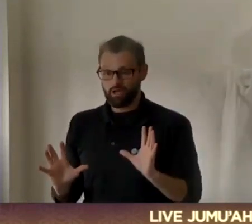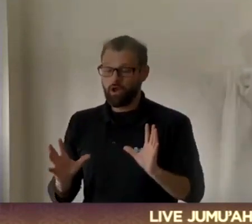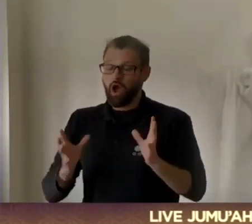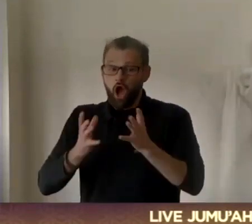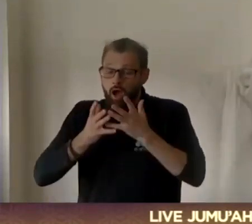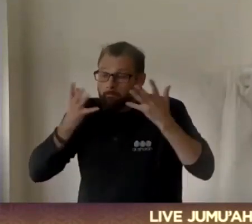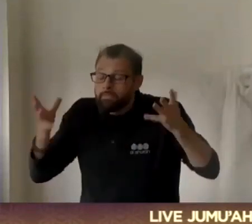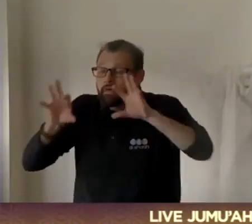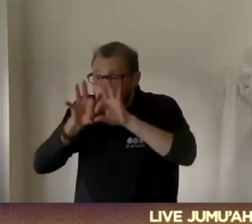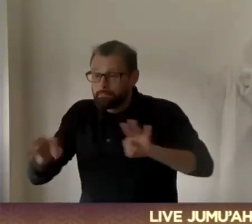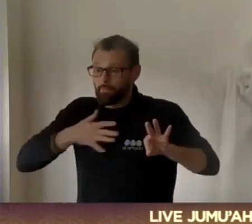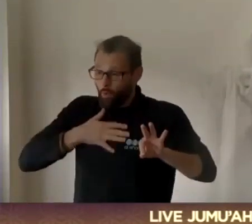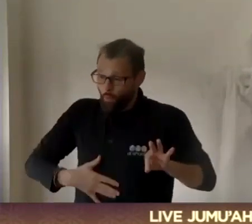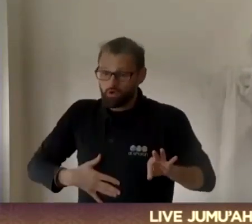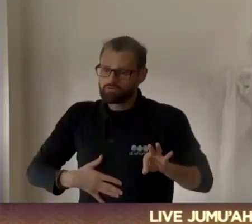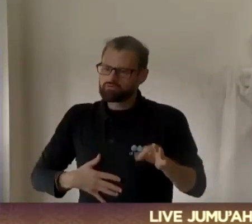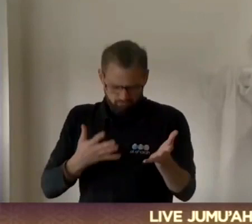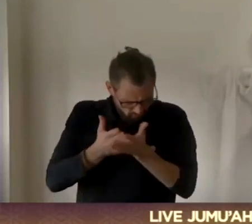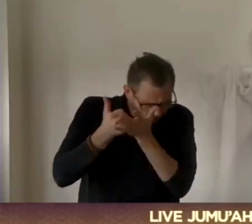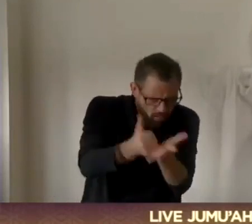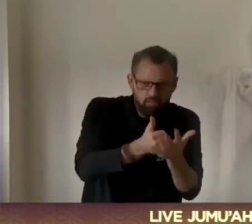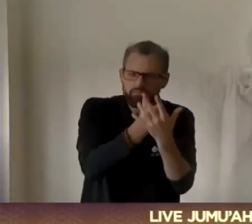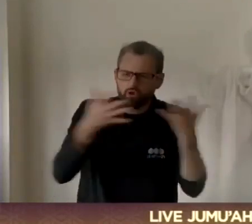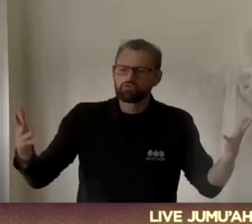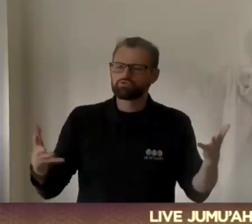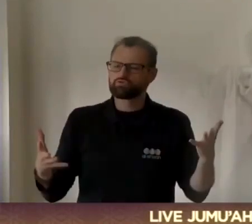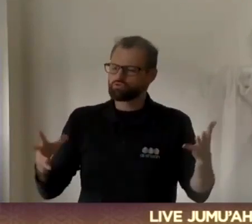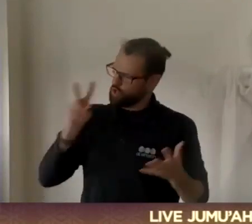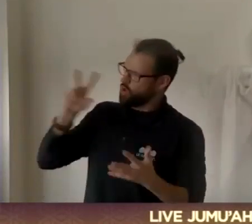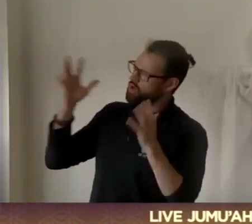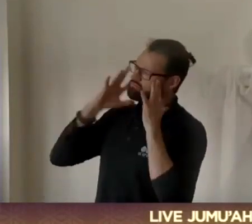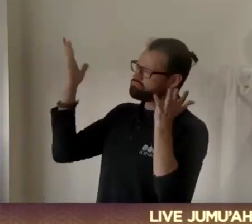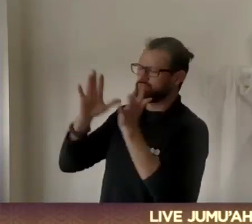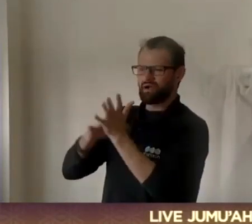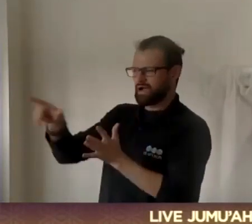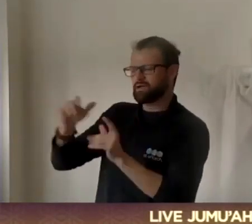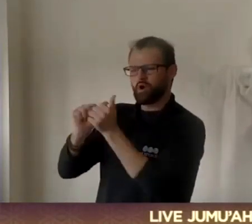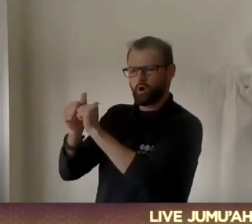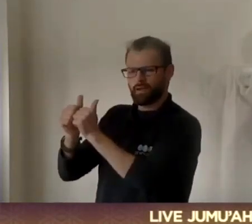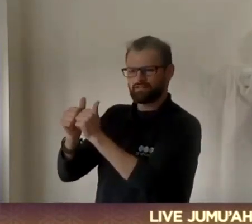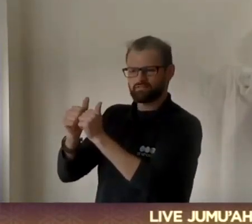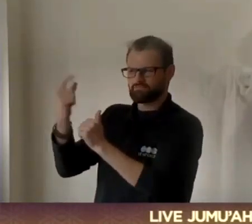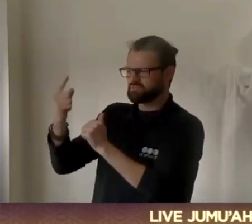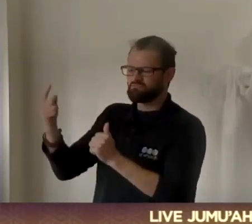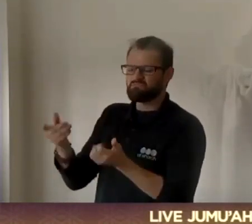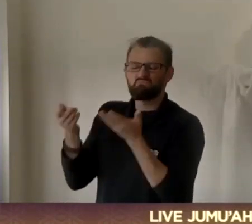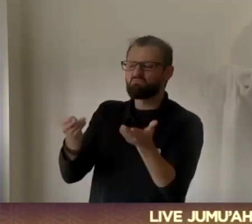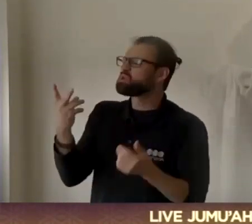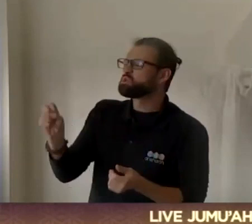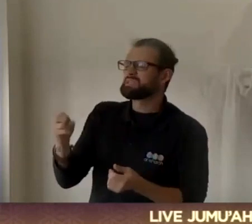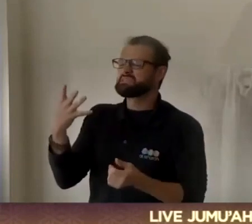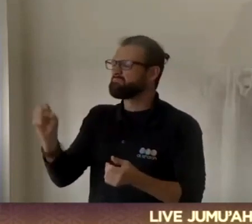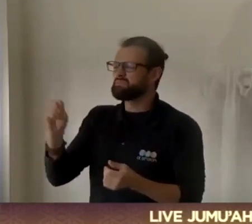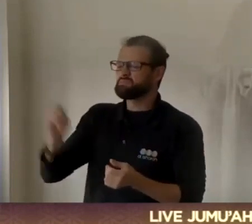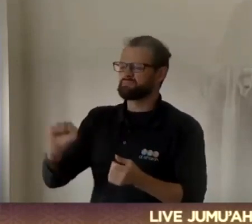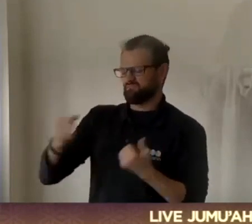people. Look at the companions of Muhammad sallallahu alayhi wasallam. In all honesty, they gave 20, 50 percent of their